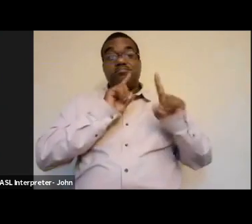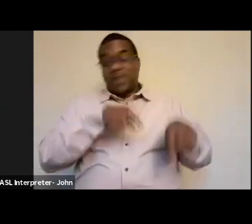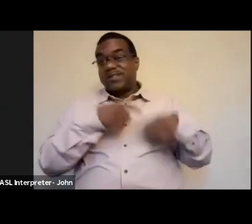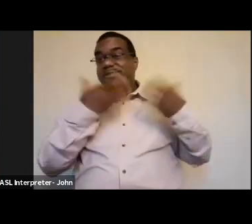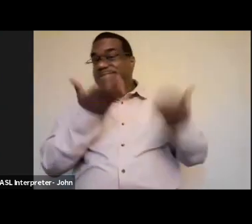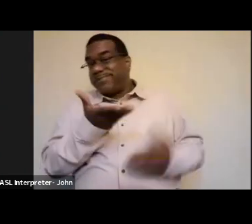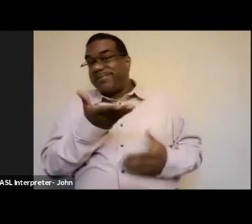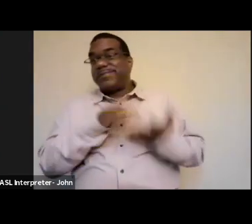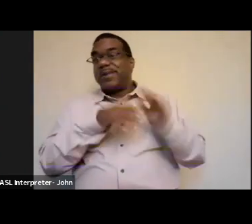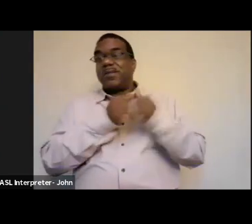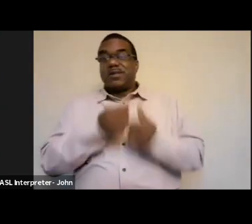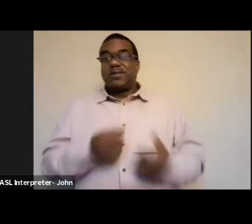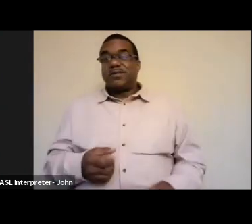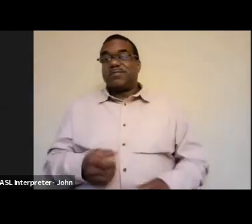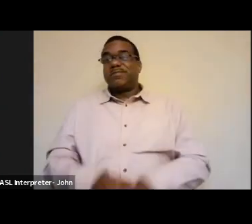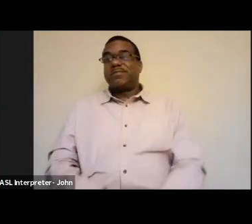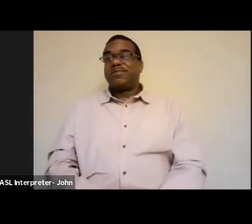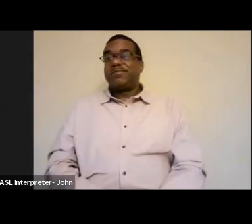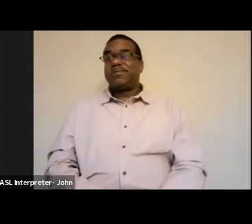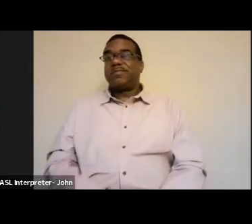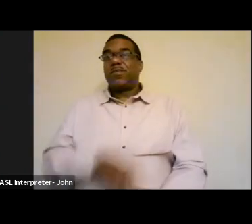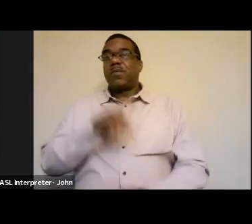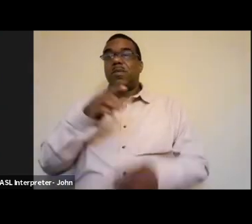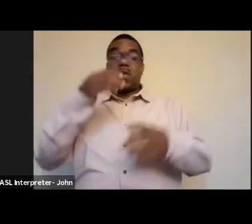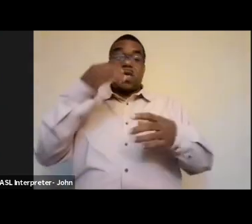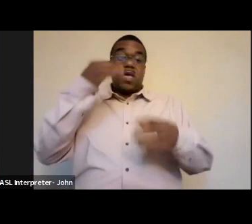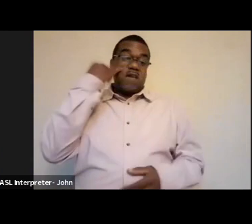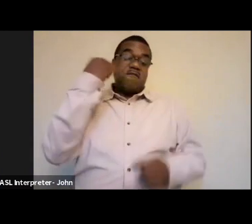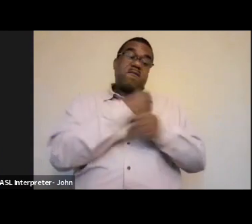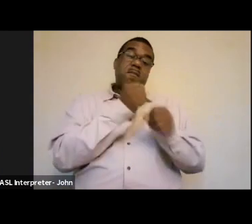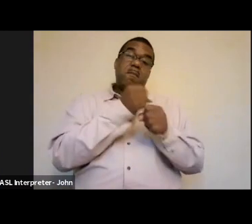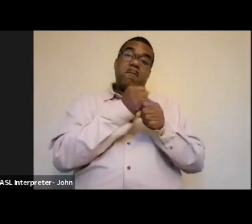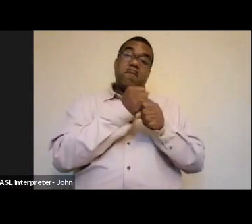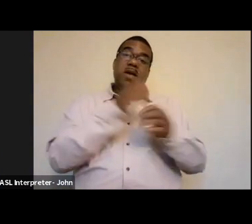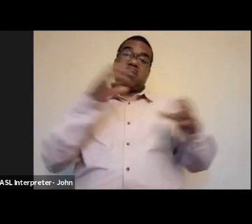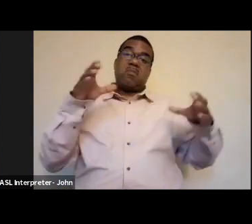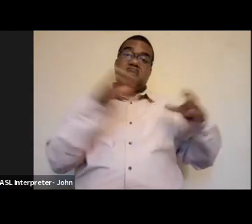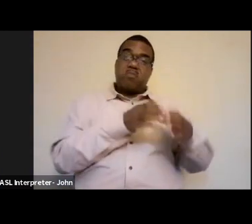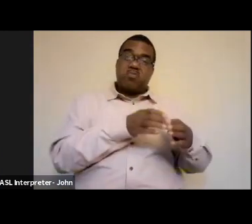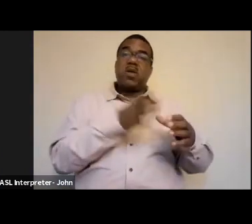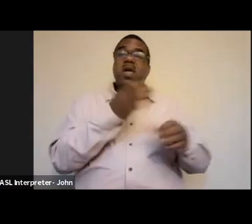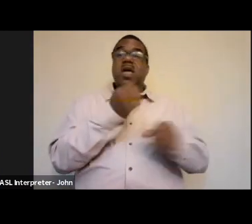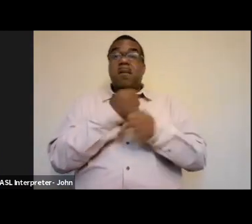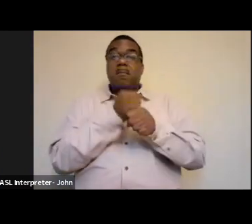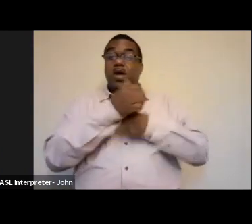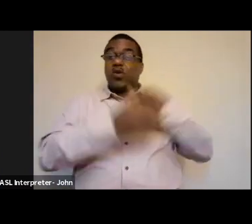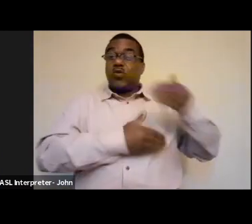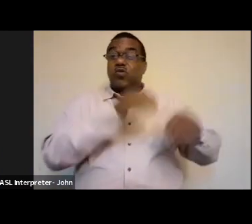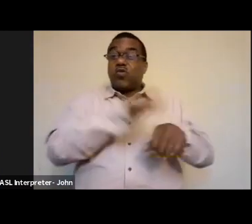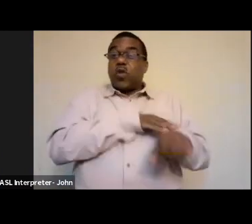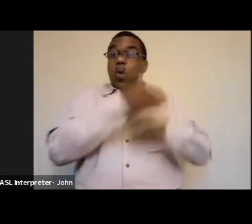in your question, which is that when you make less and you make slower, then you're using less